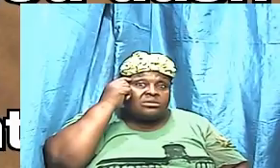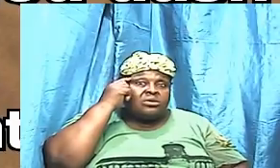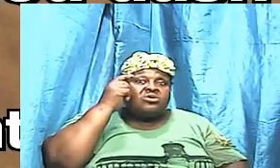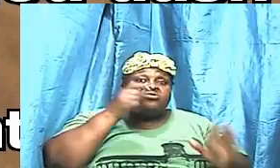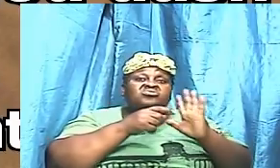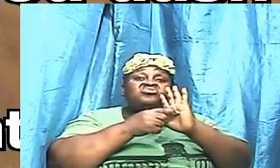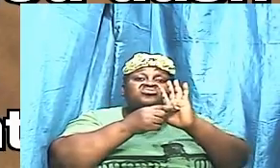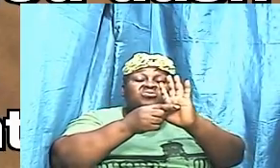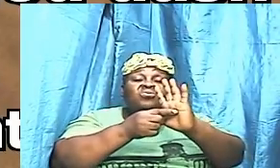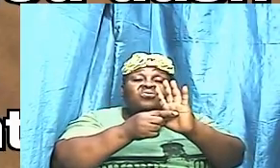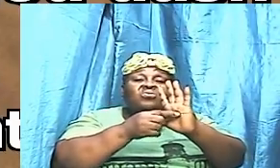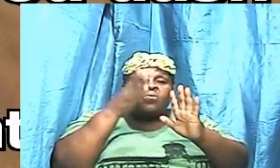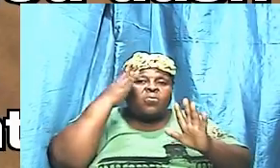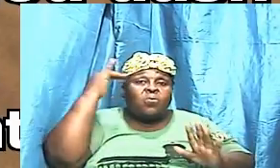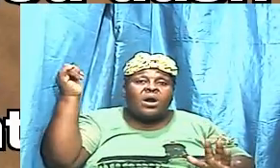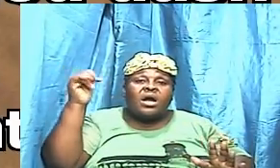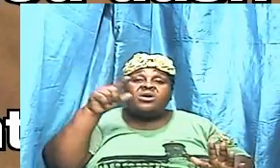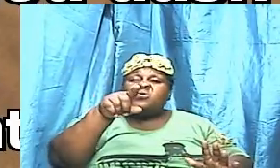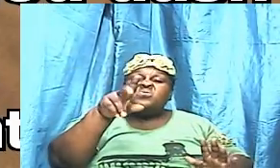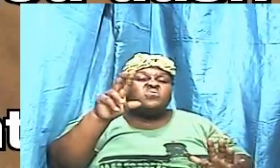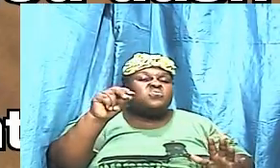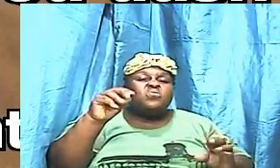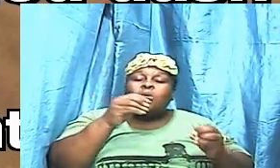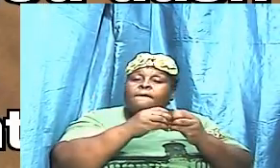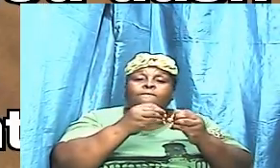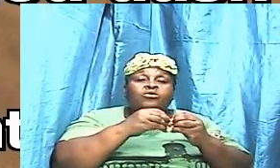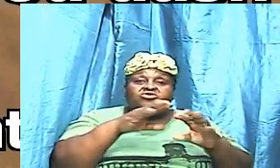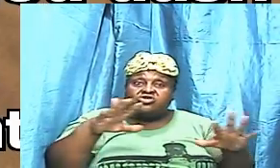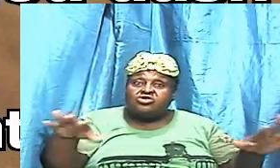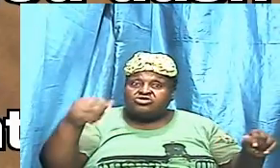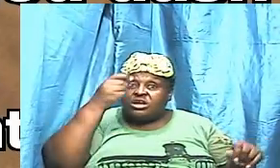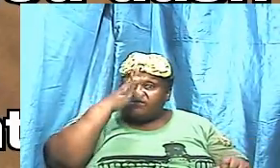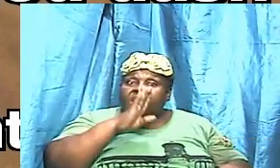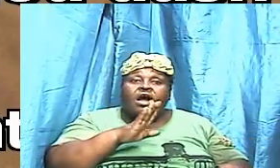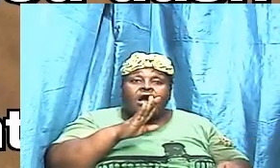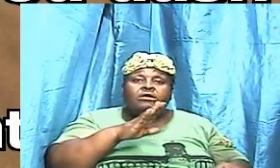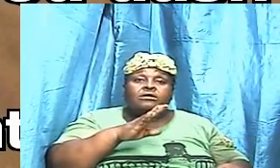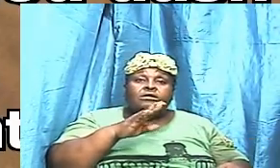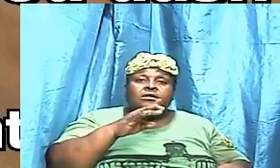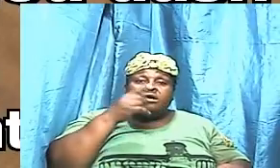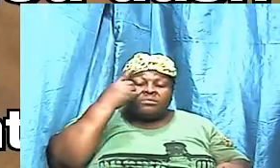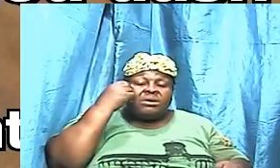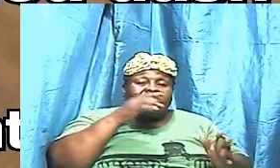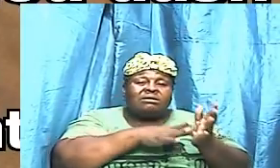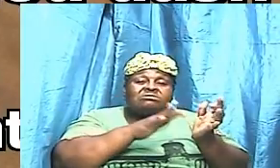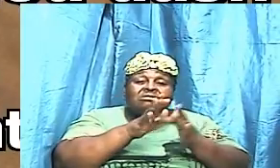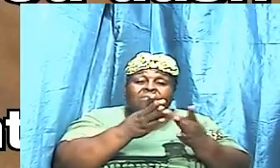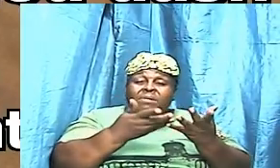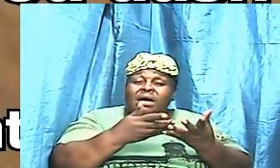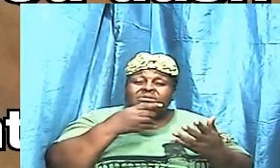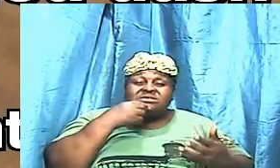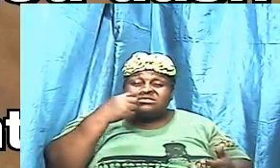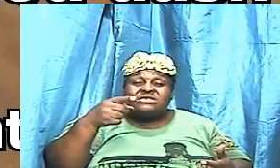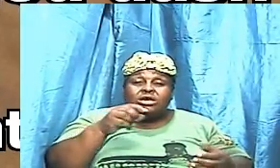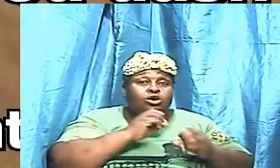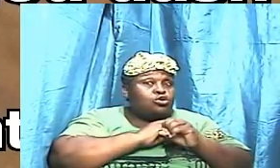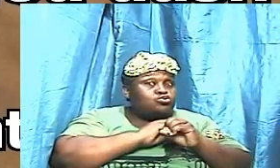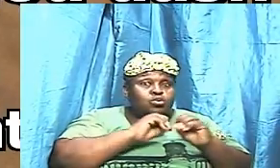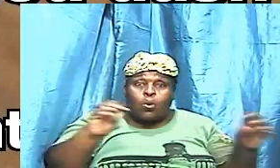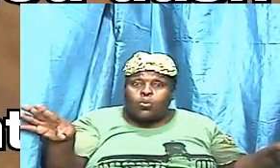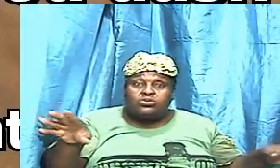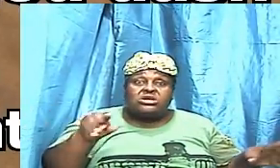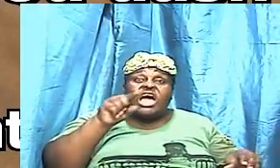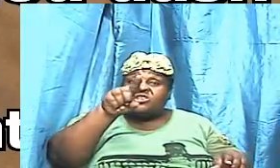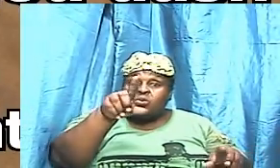no longer a child of God because the Bible said you mustn't do this and look what you are doing and let me tell you those of us who